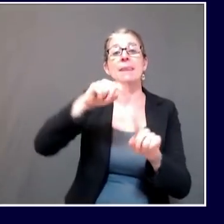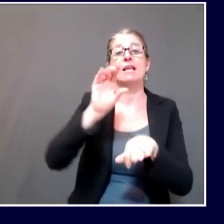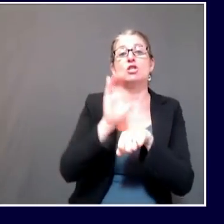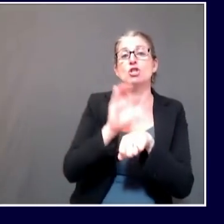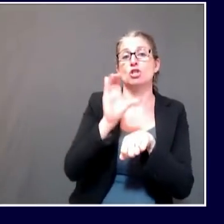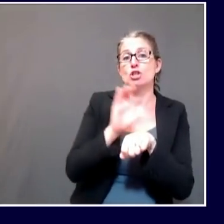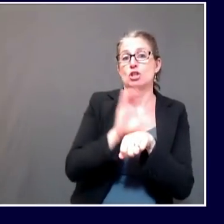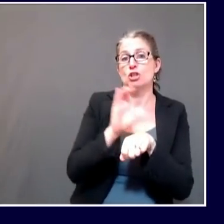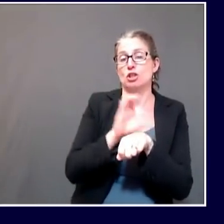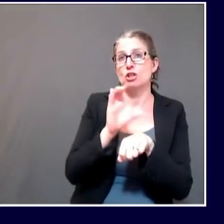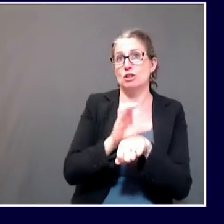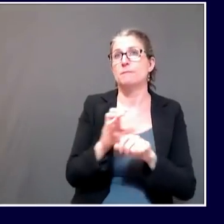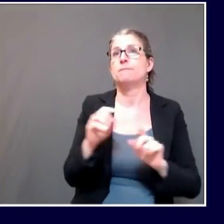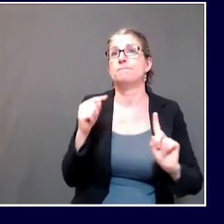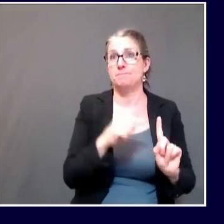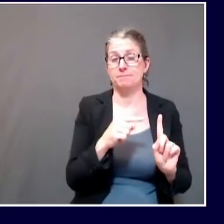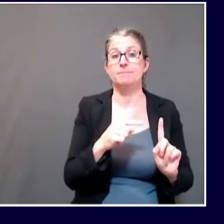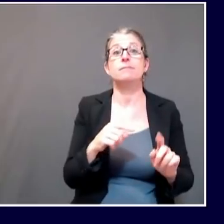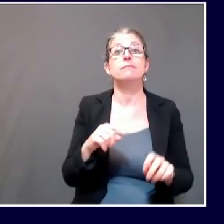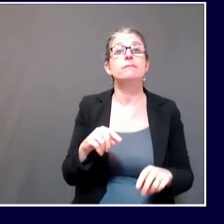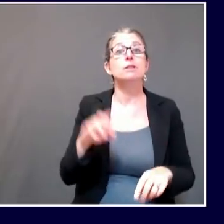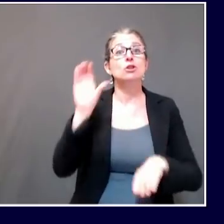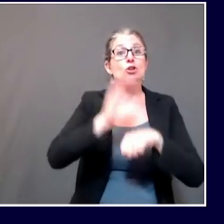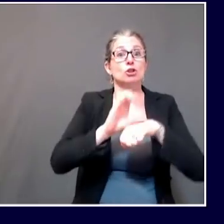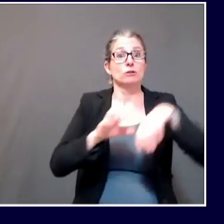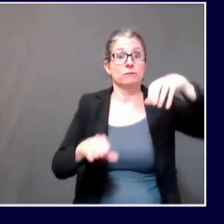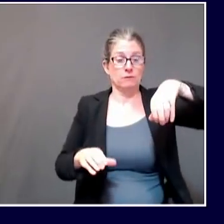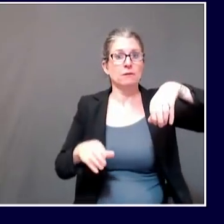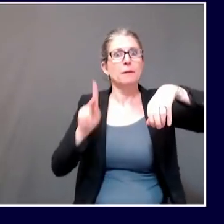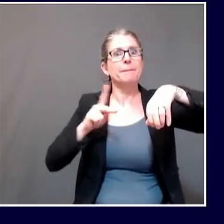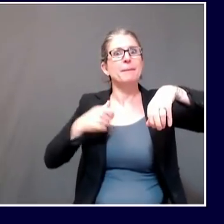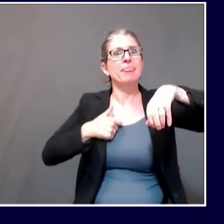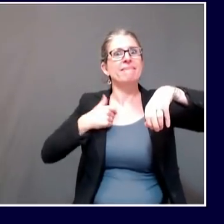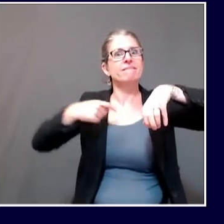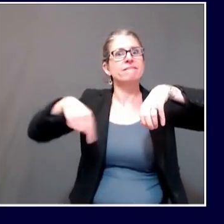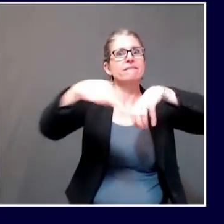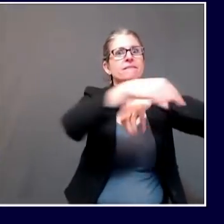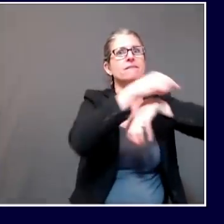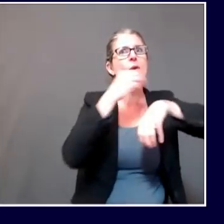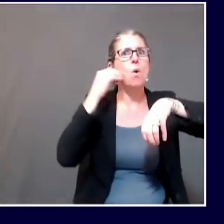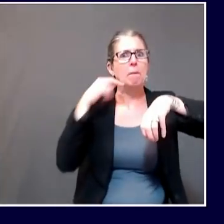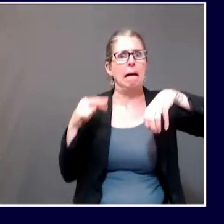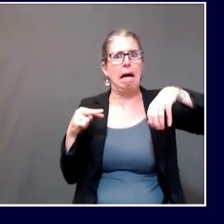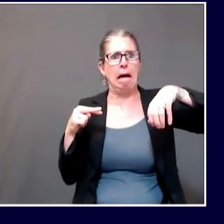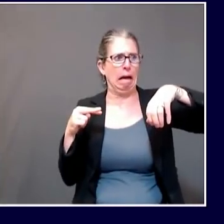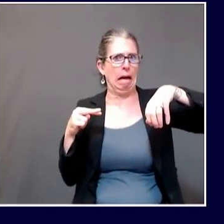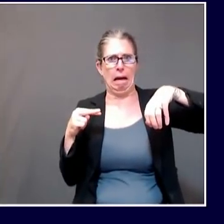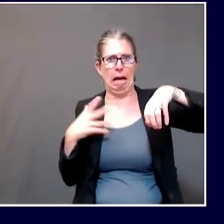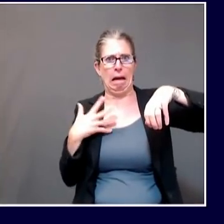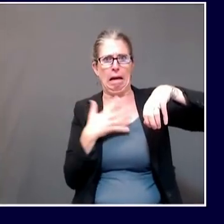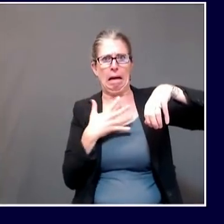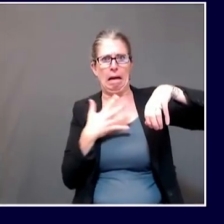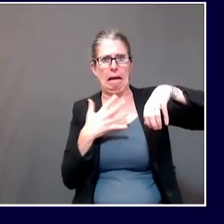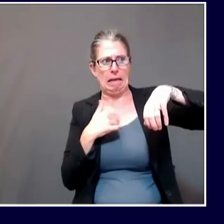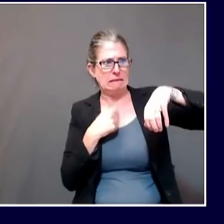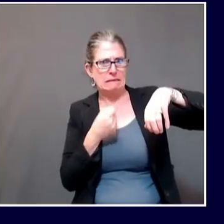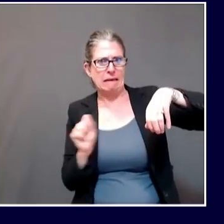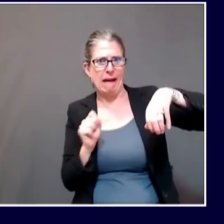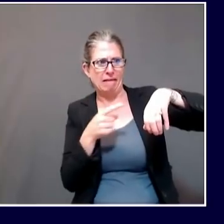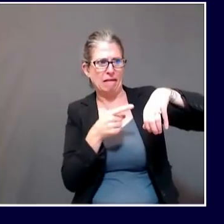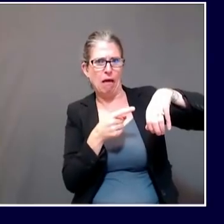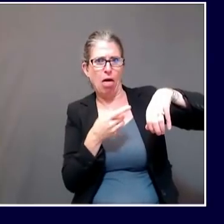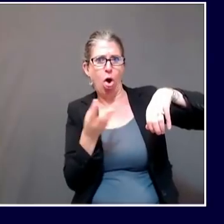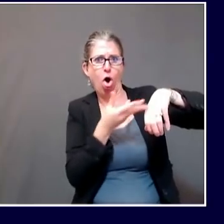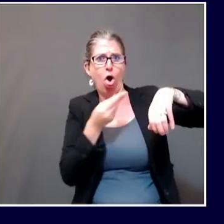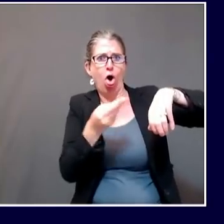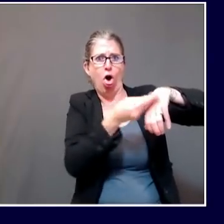about cases there. Do we know if these cases at the Calvary Church pose a risk to the general public? What have conversations about safety with